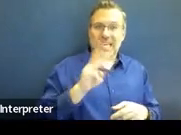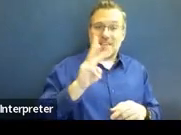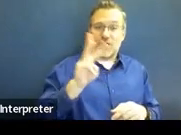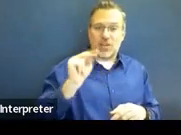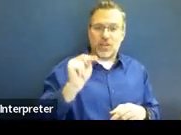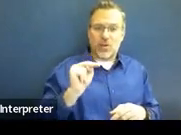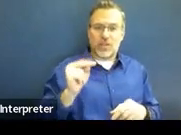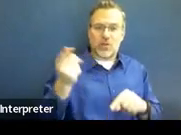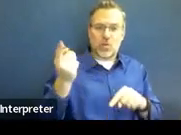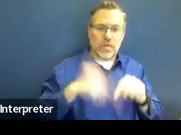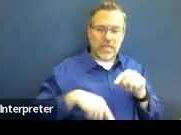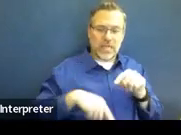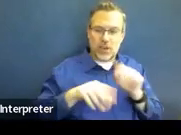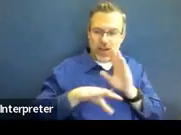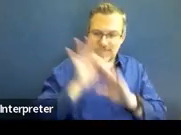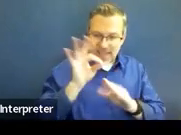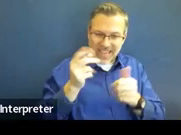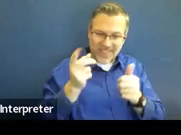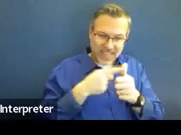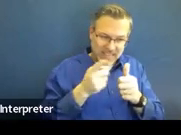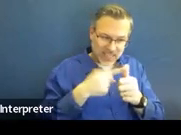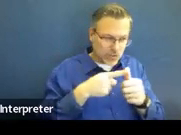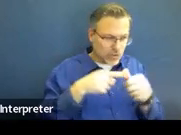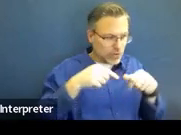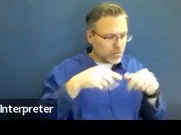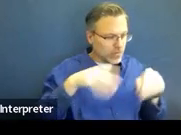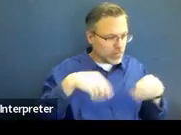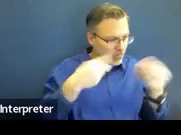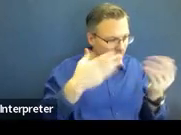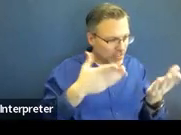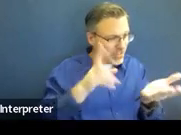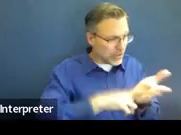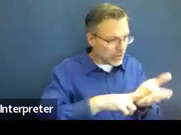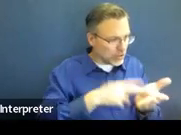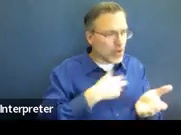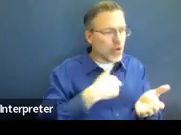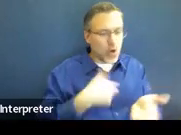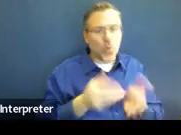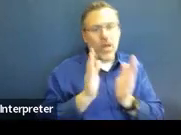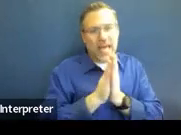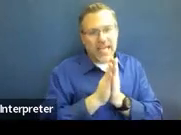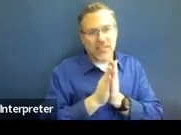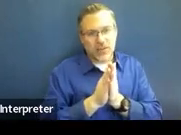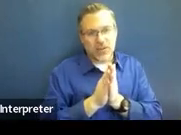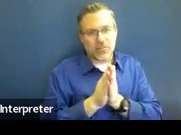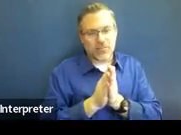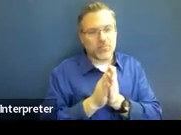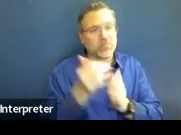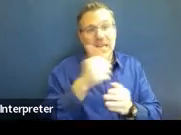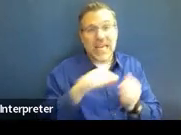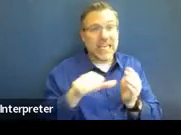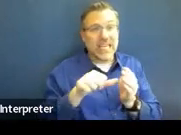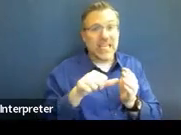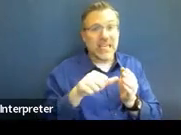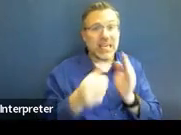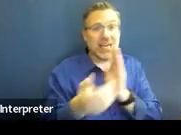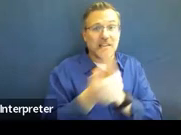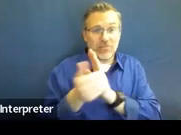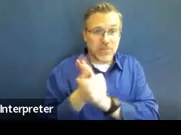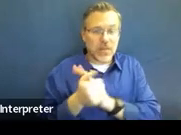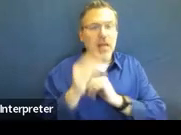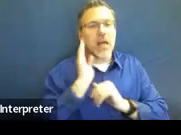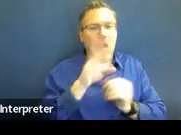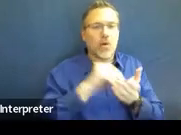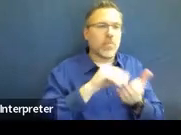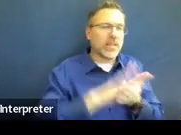the initial provisions signature. And that we ask them to sign that. And in the enclosures, I'll write written notice of